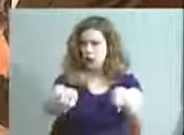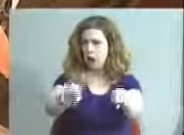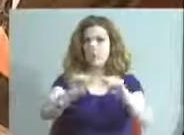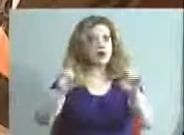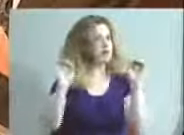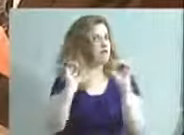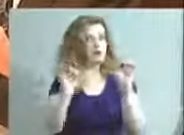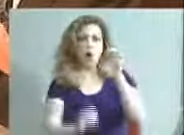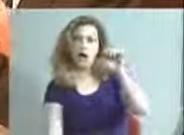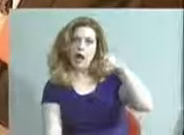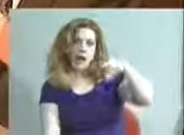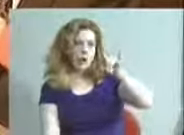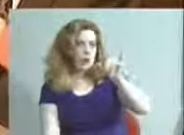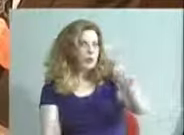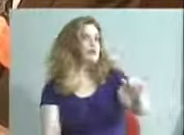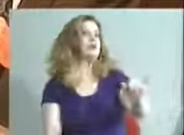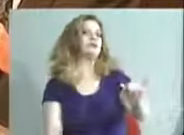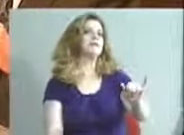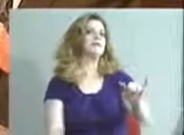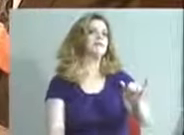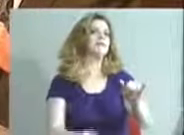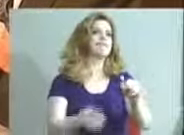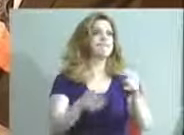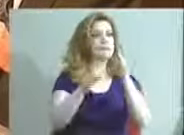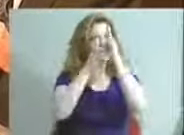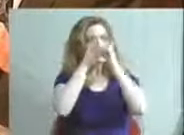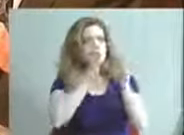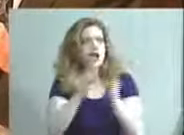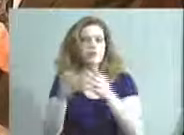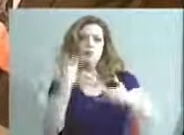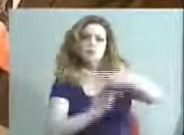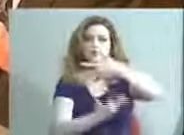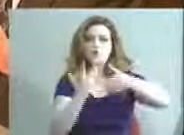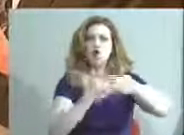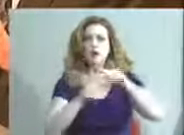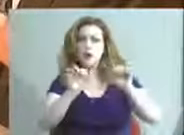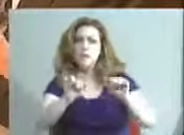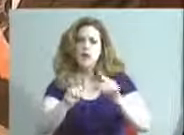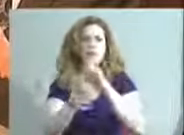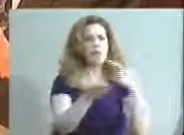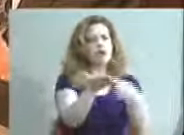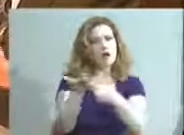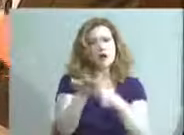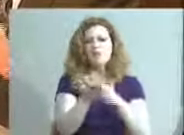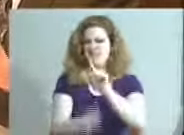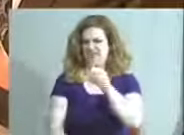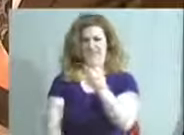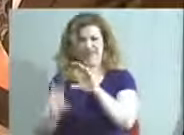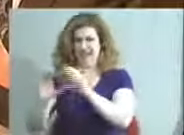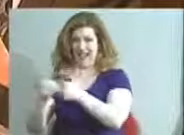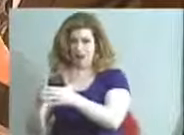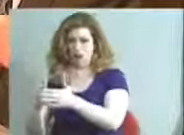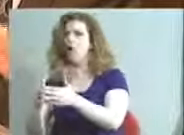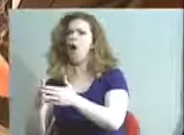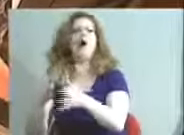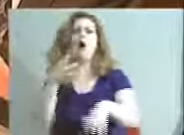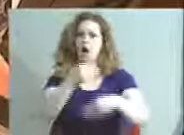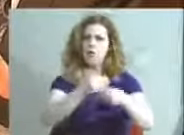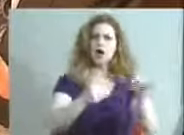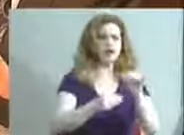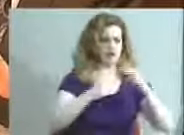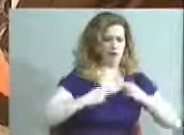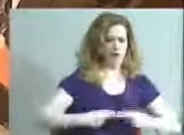equity strategy and address that issue of social mobility that I talked about, not just in the classroom, but health, social